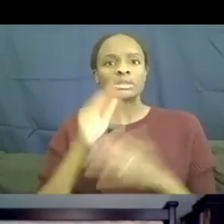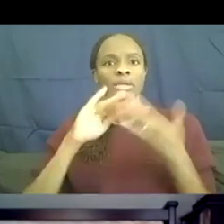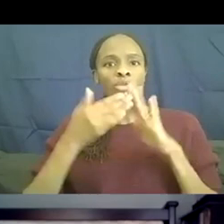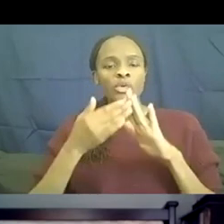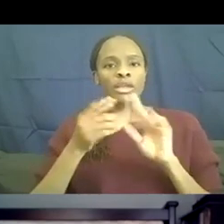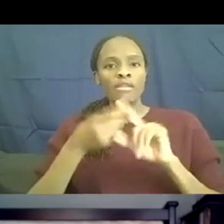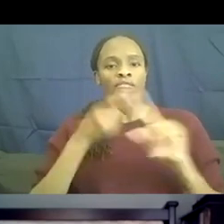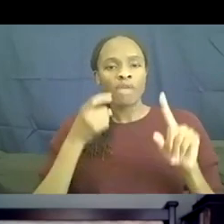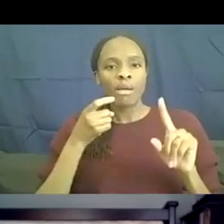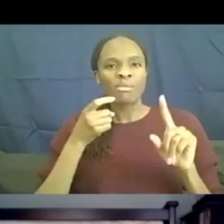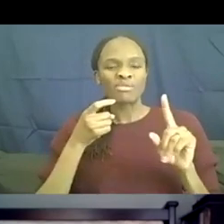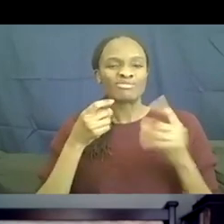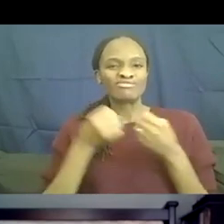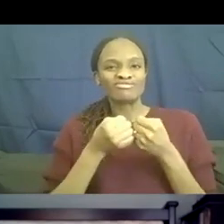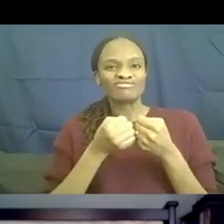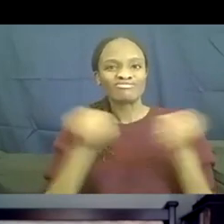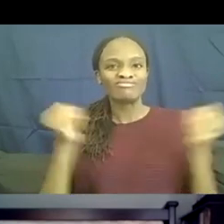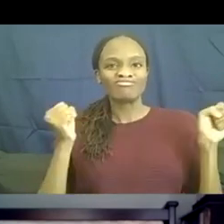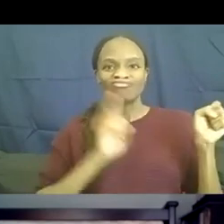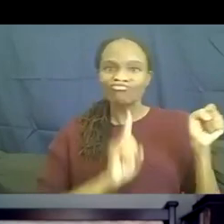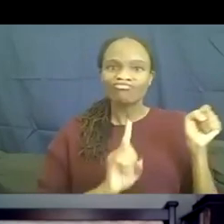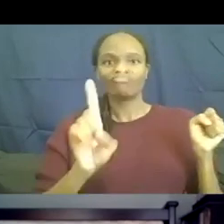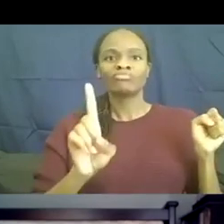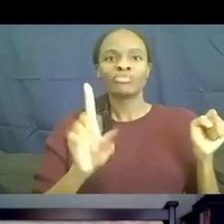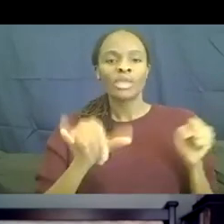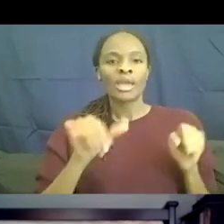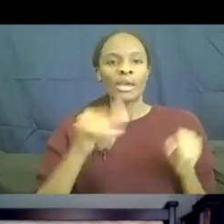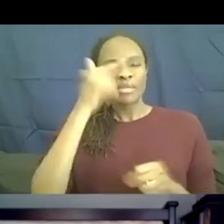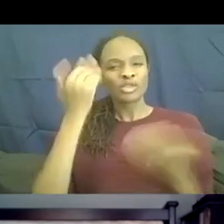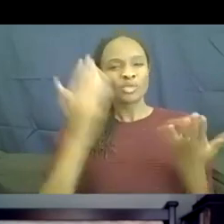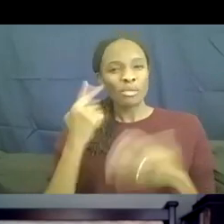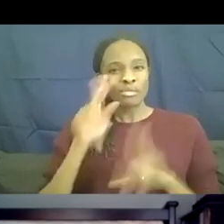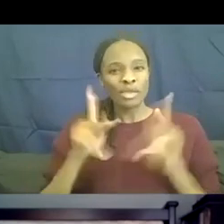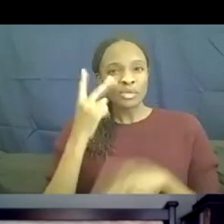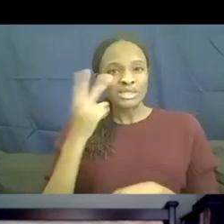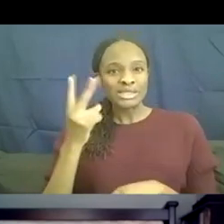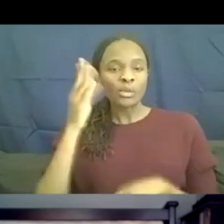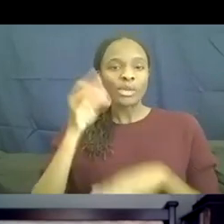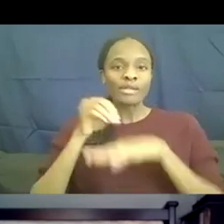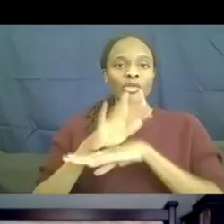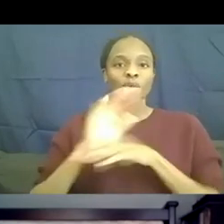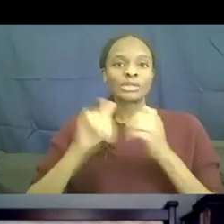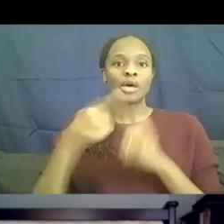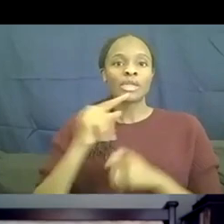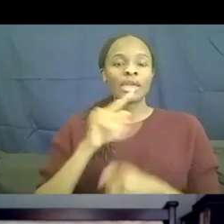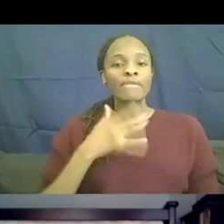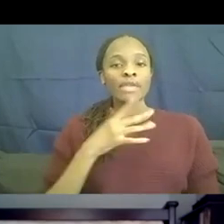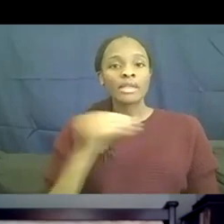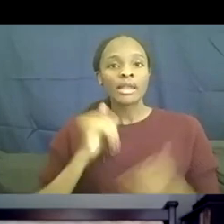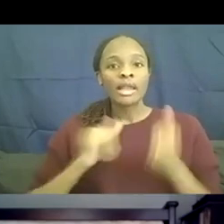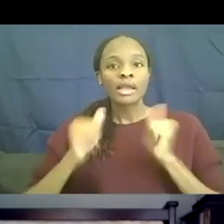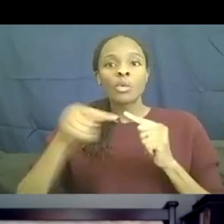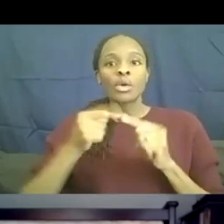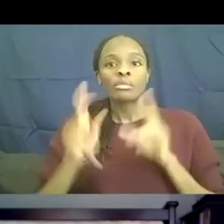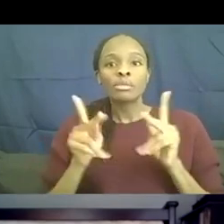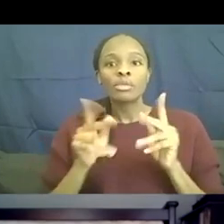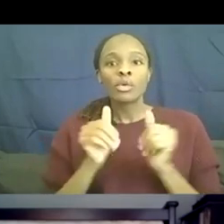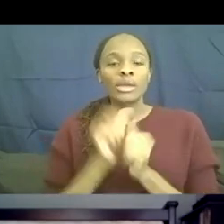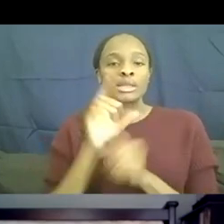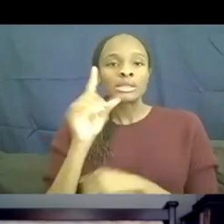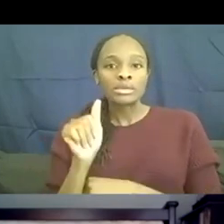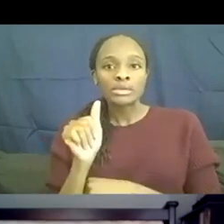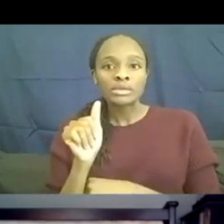cause really what people see influences how they feel and act. And so when people with disability to be,